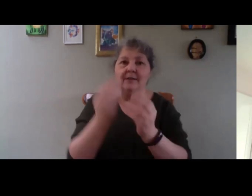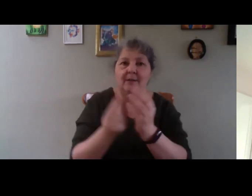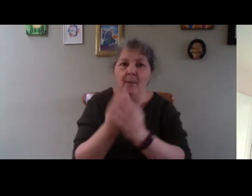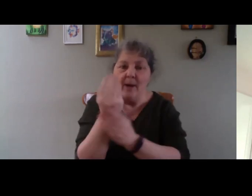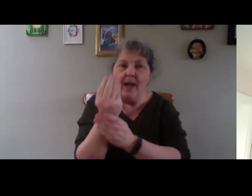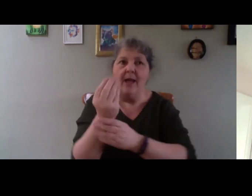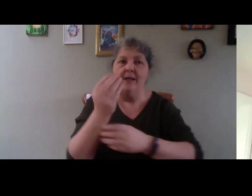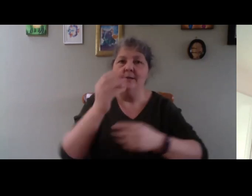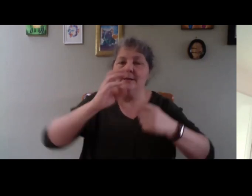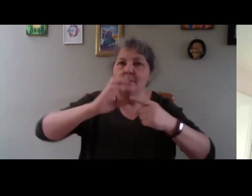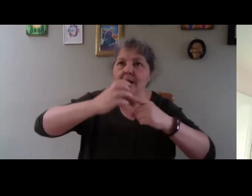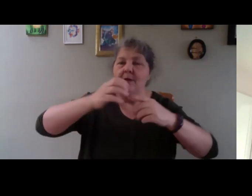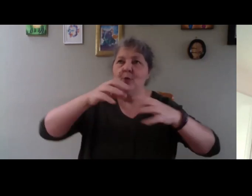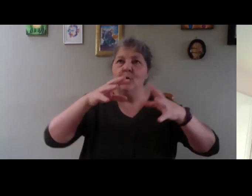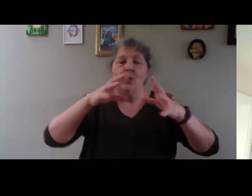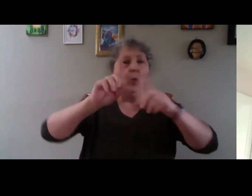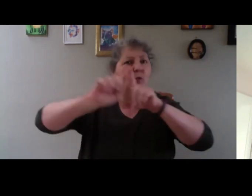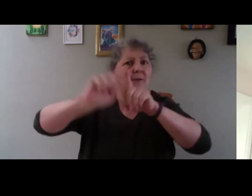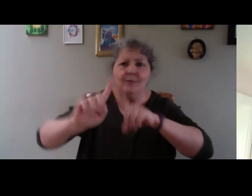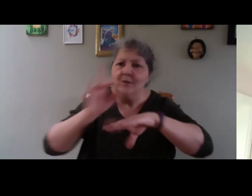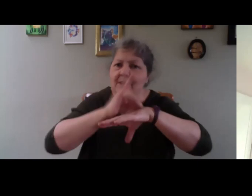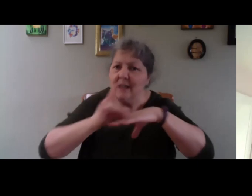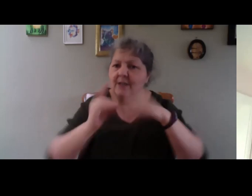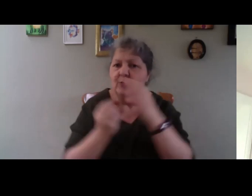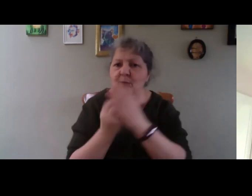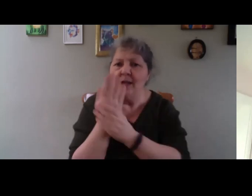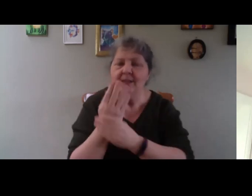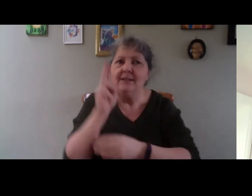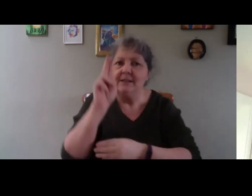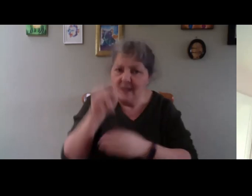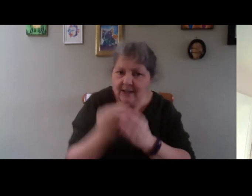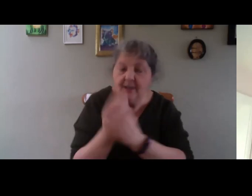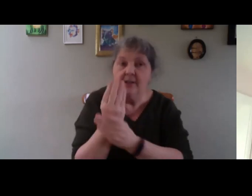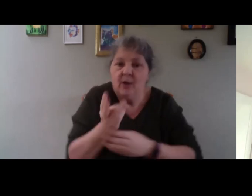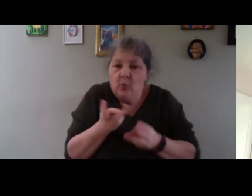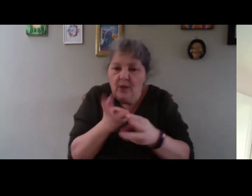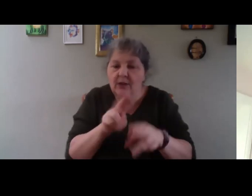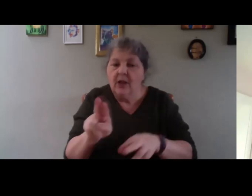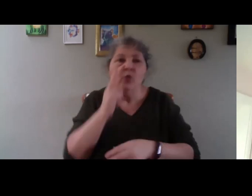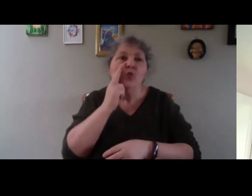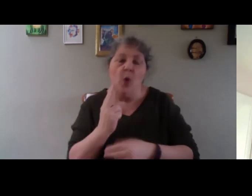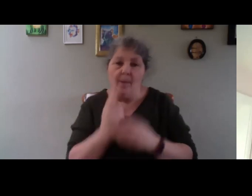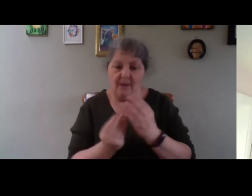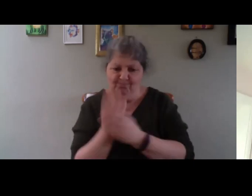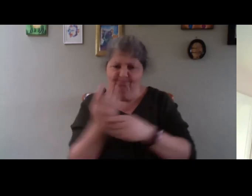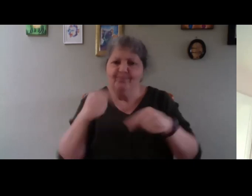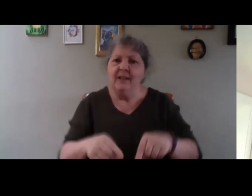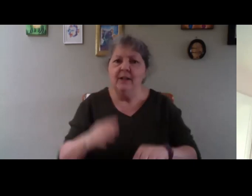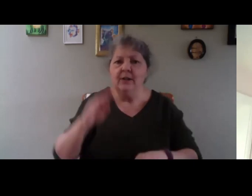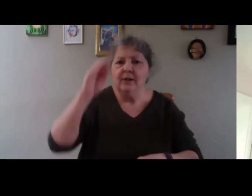aubergine, that overalls would not germinate very well in our